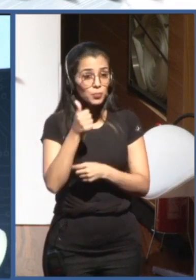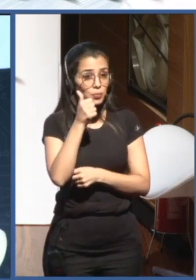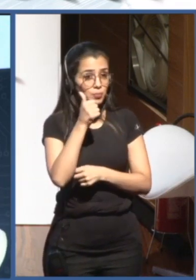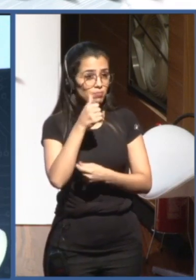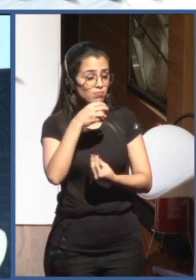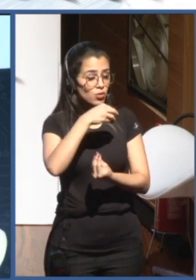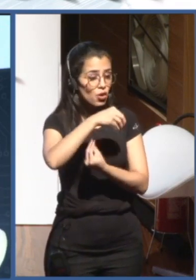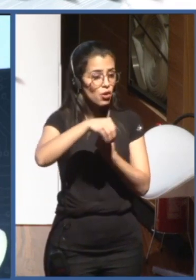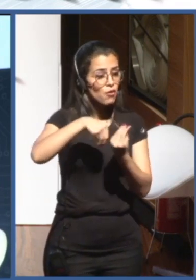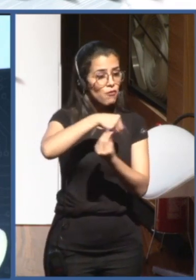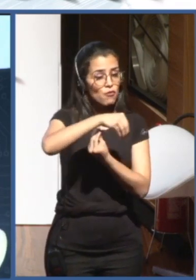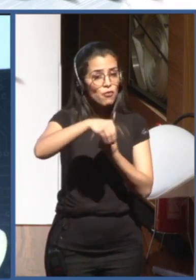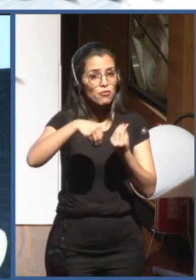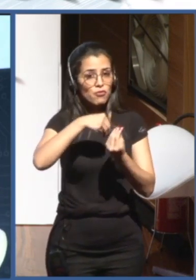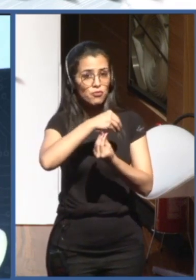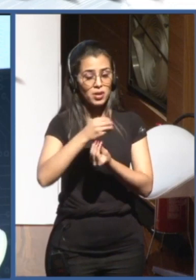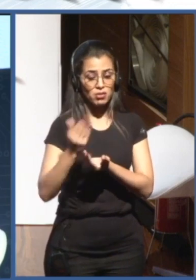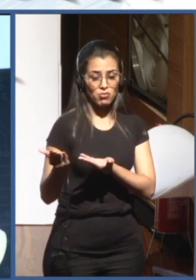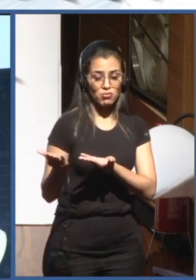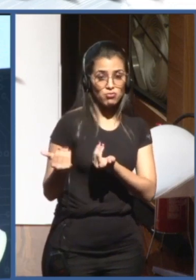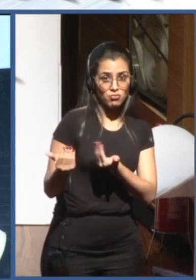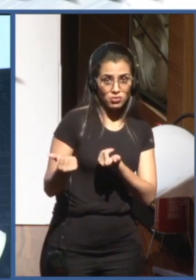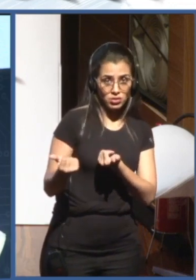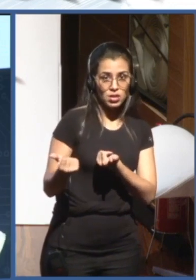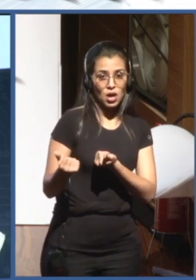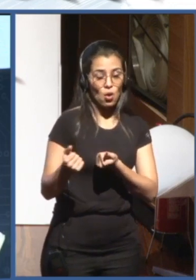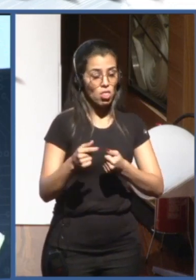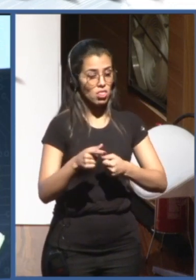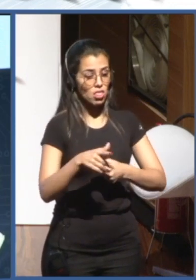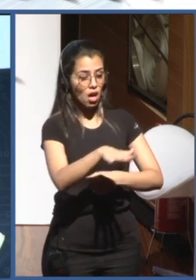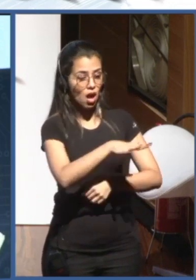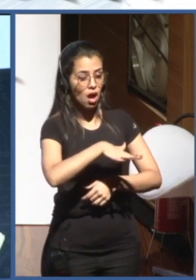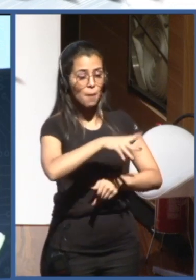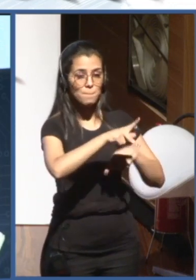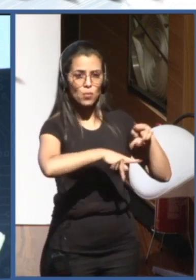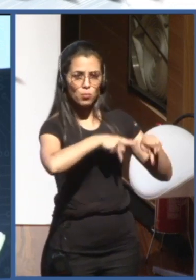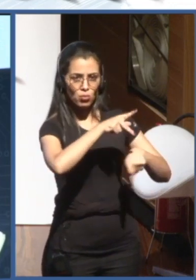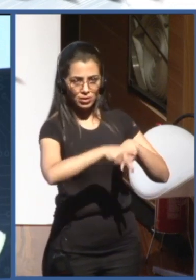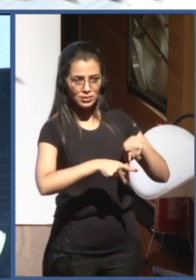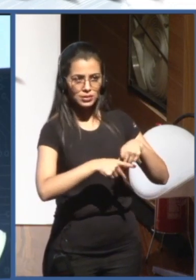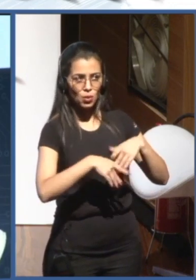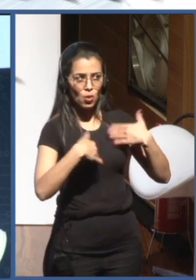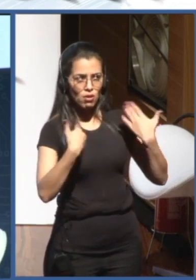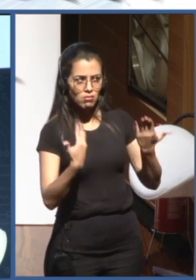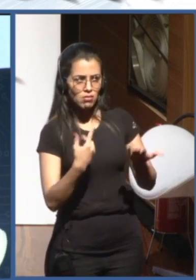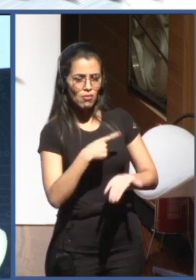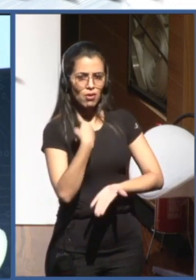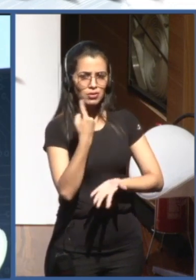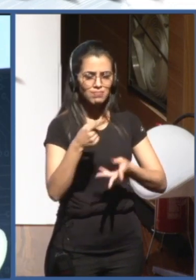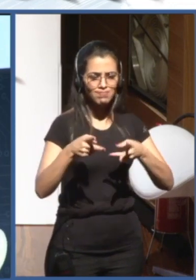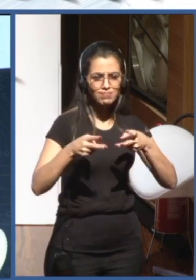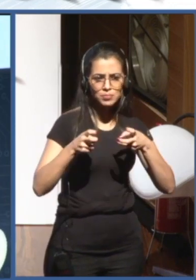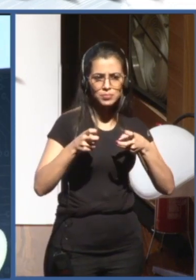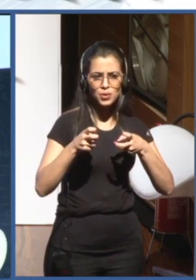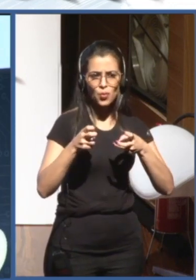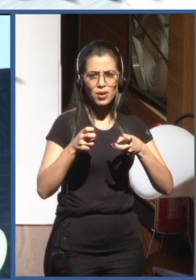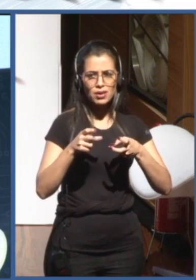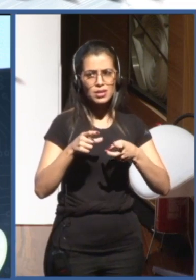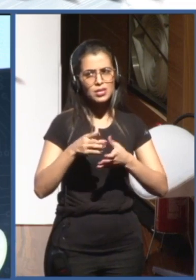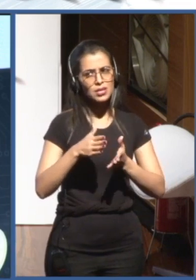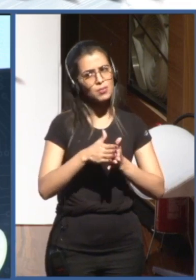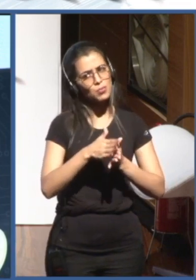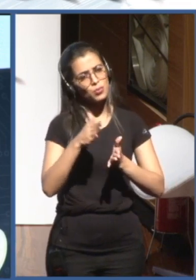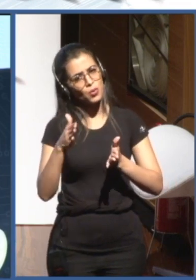the youth, in part of the population. And then there we have found that, on the one hand, we saw that in some